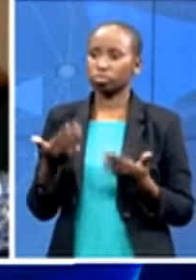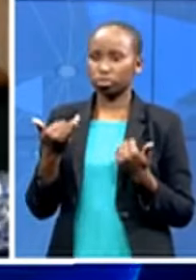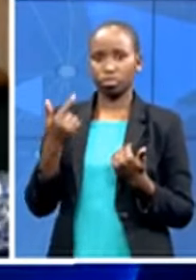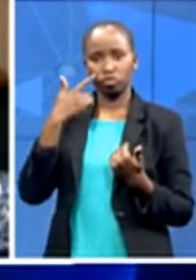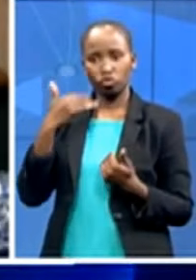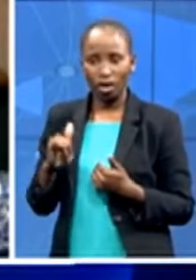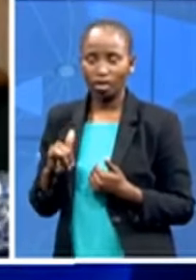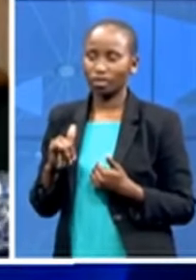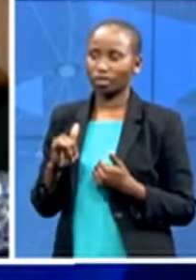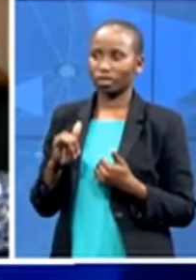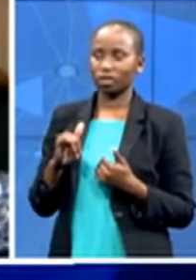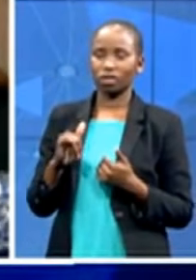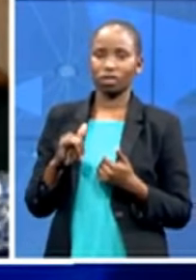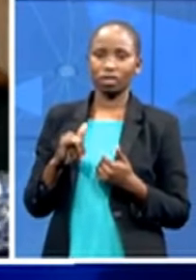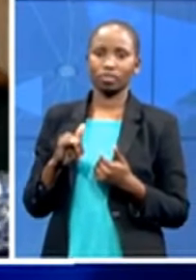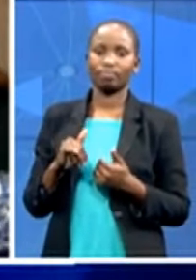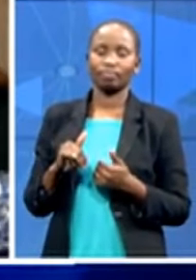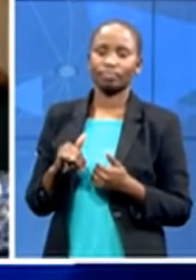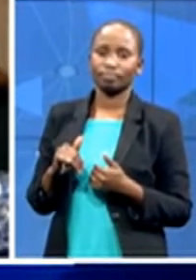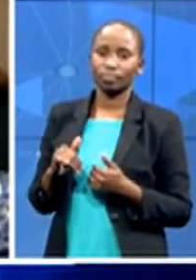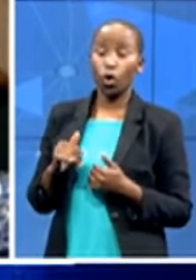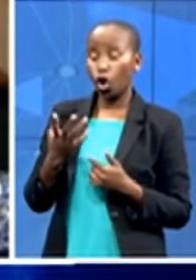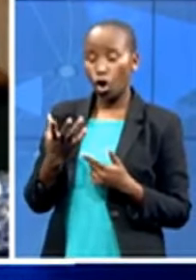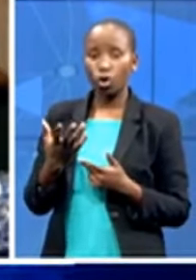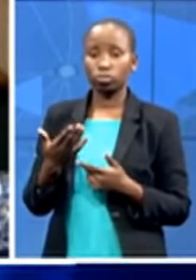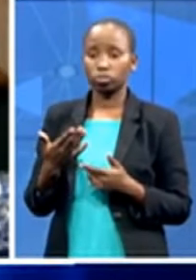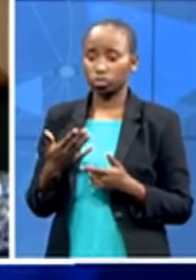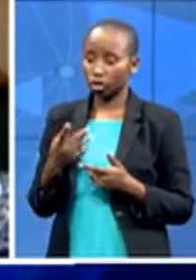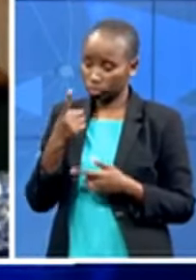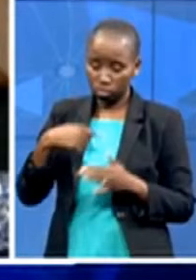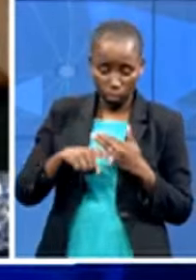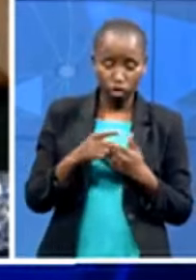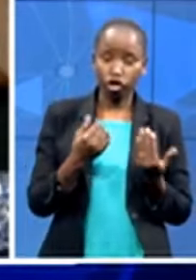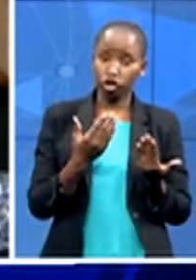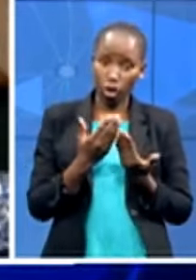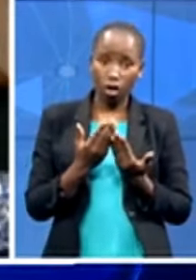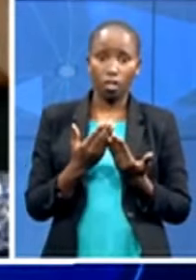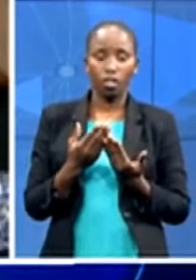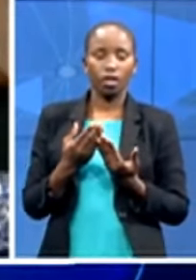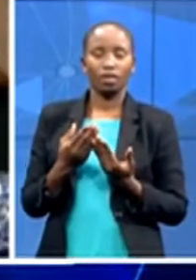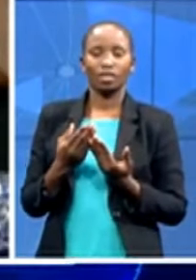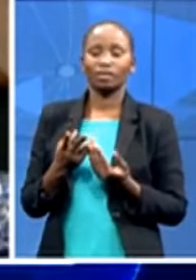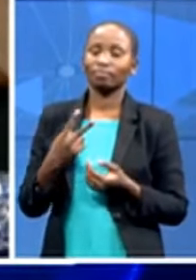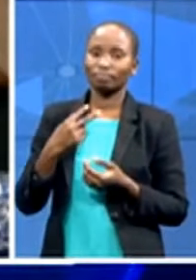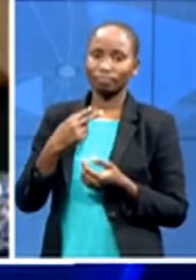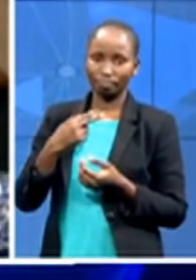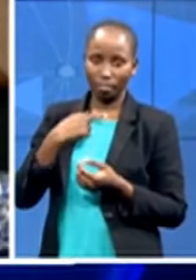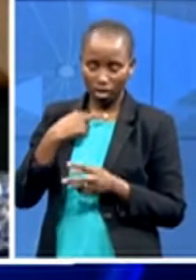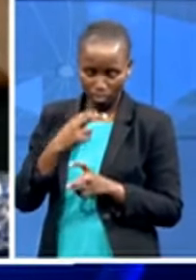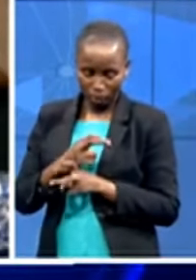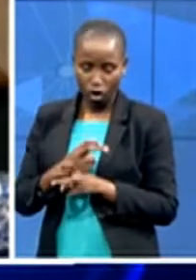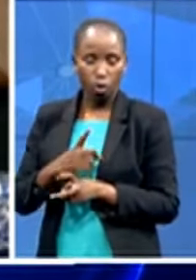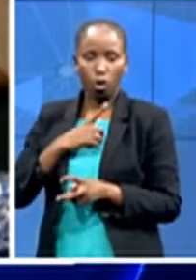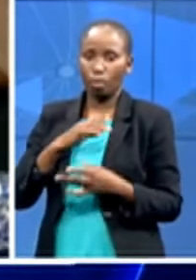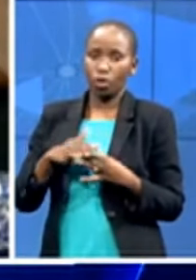get through school both socially um and and academically because they don't have access to the actual school material